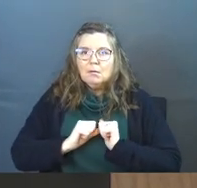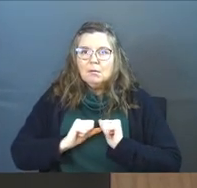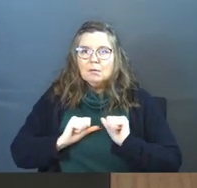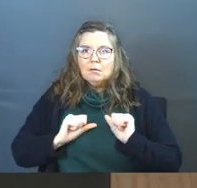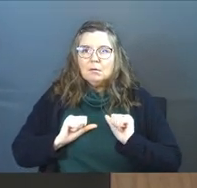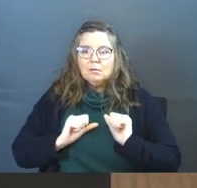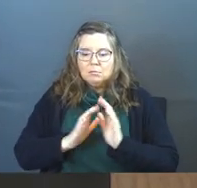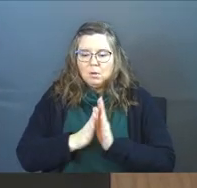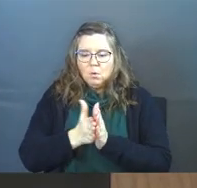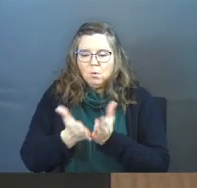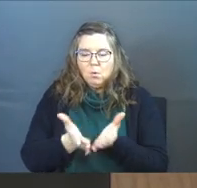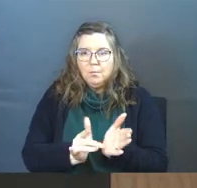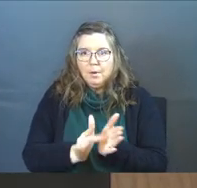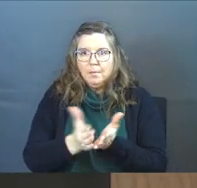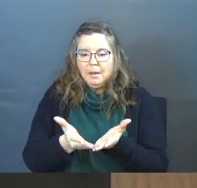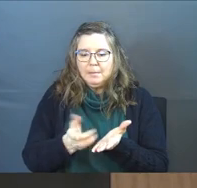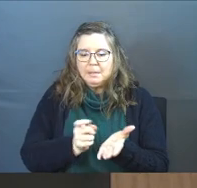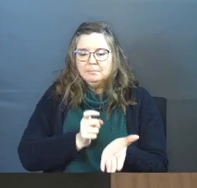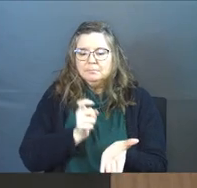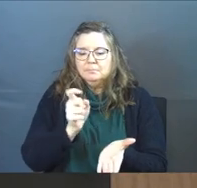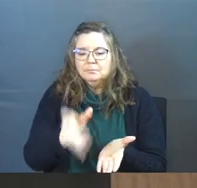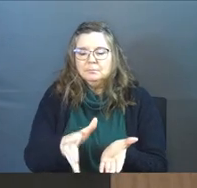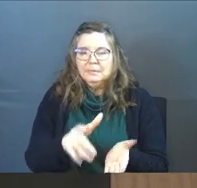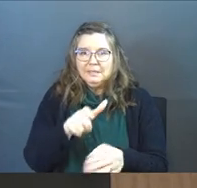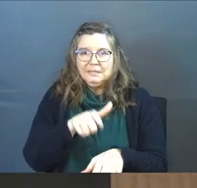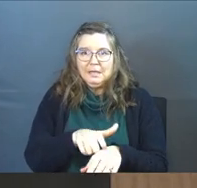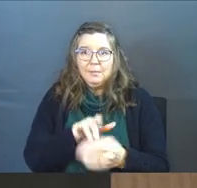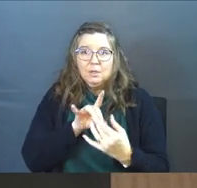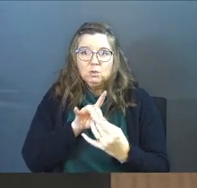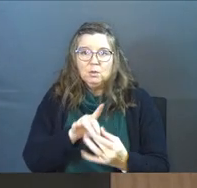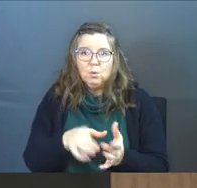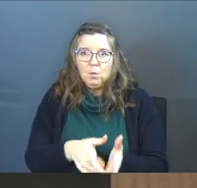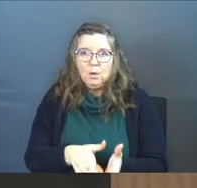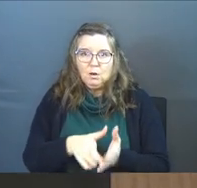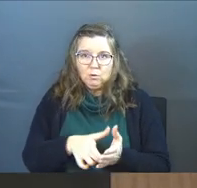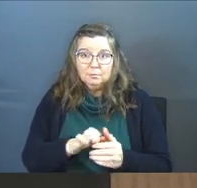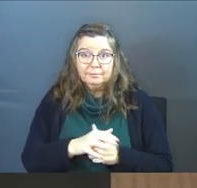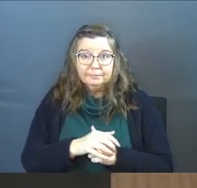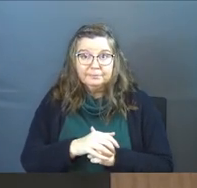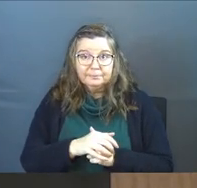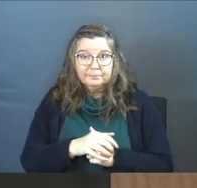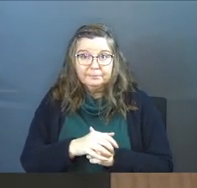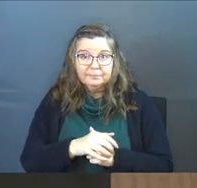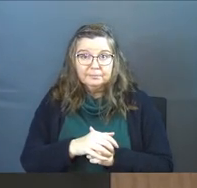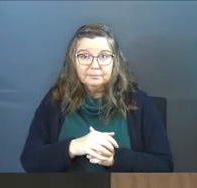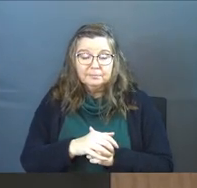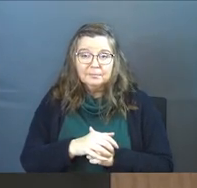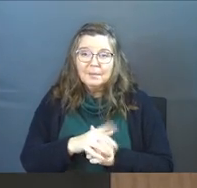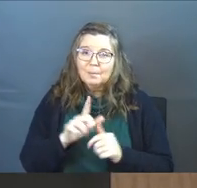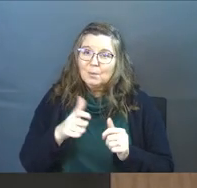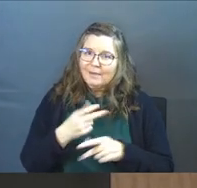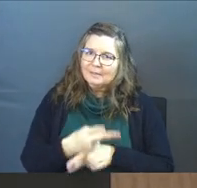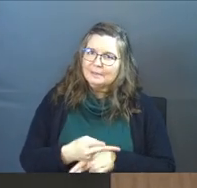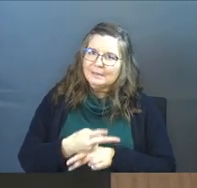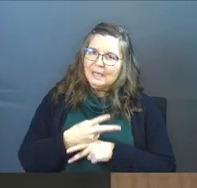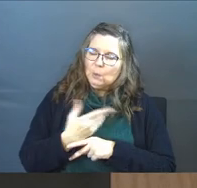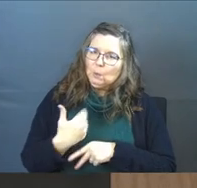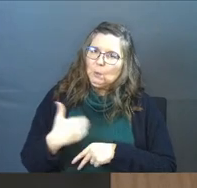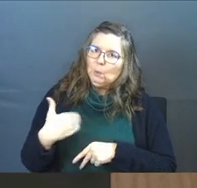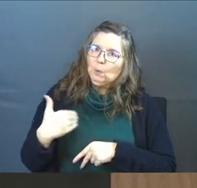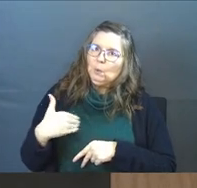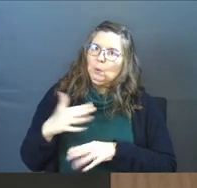open up Bibles together and give them the time that's required. hard. But we got to be careful.